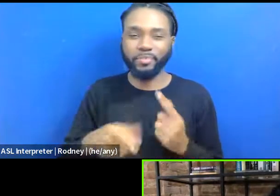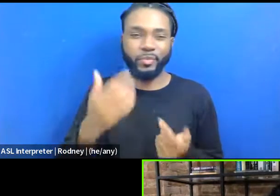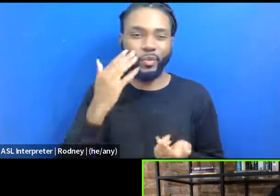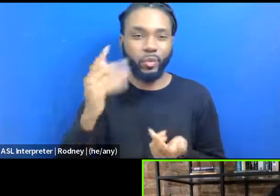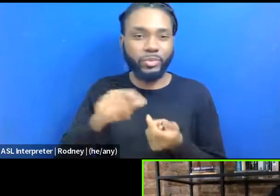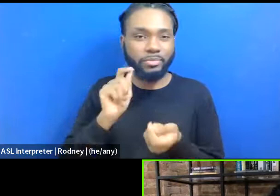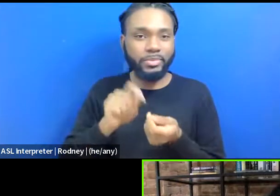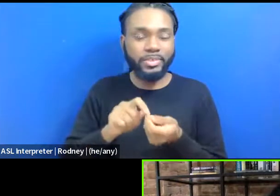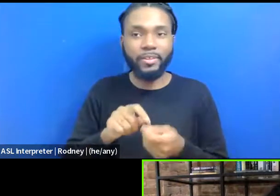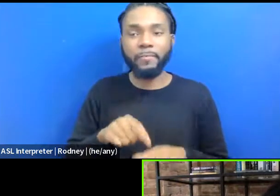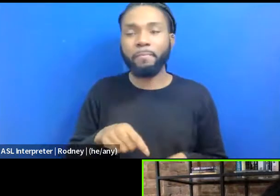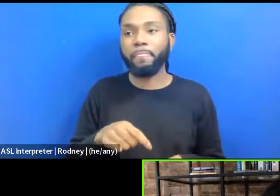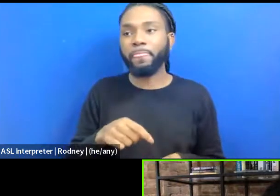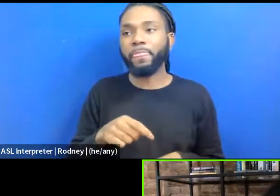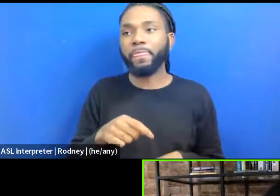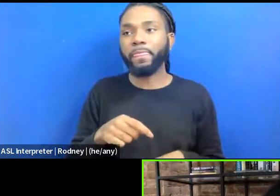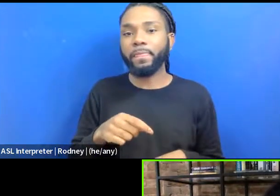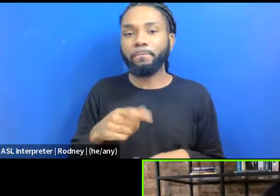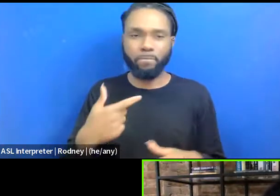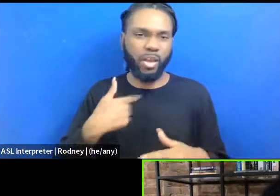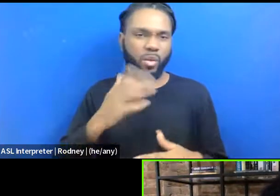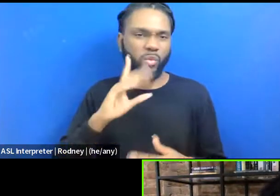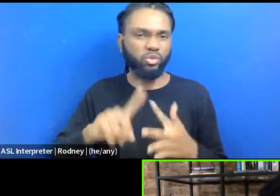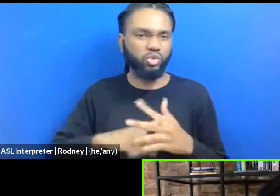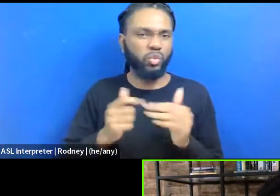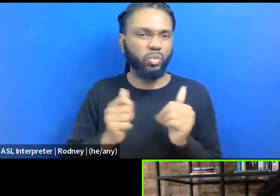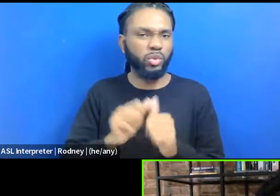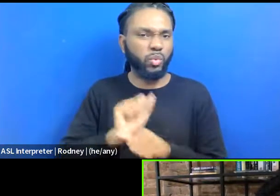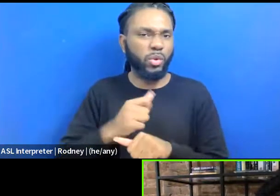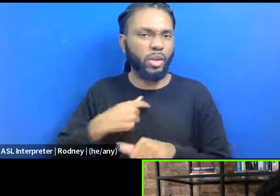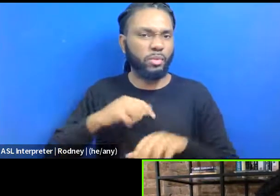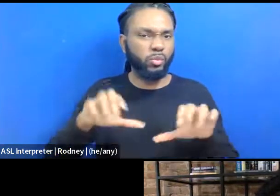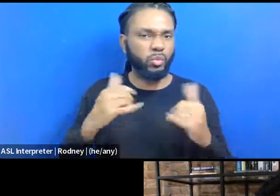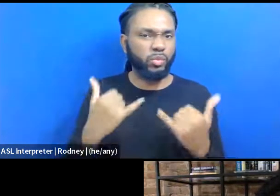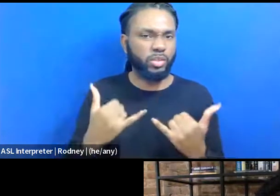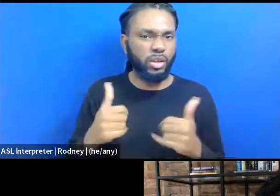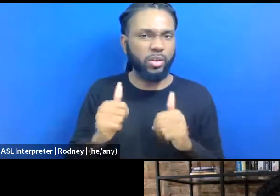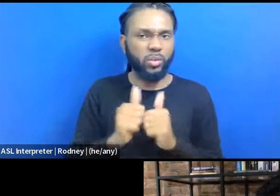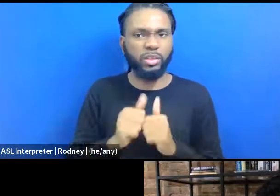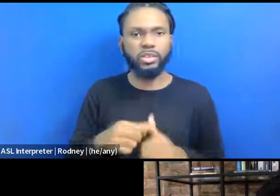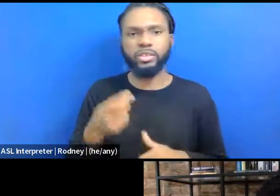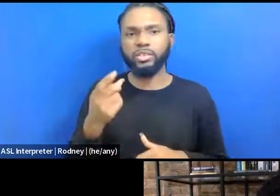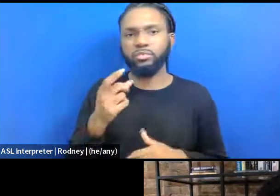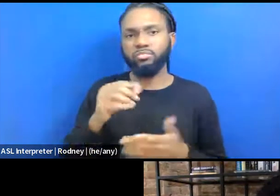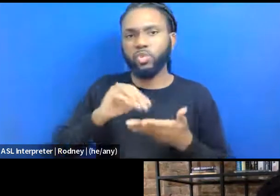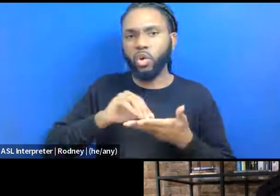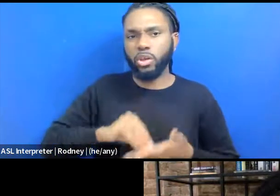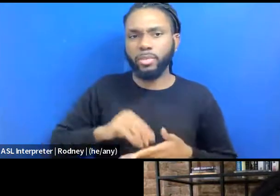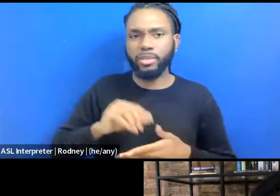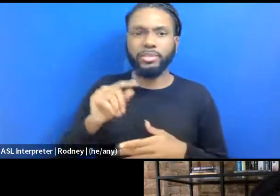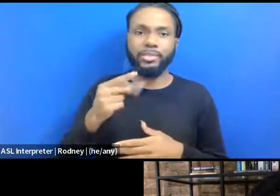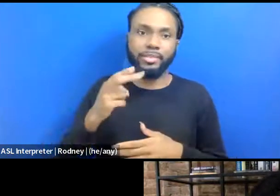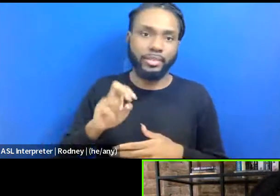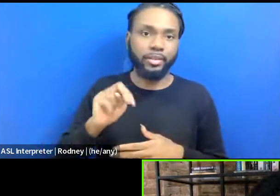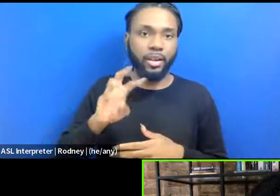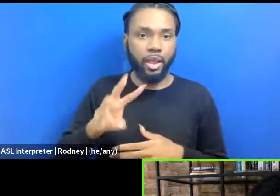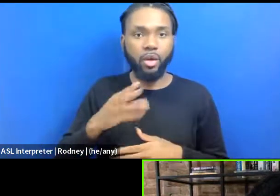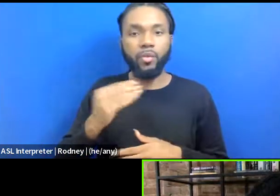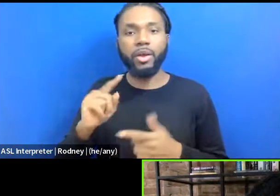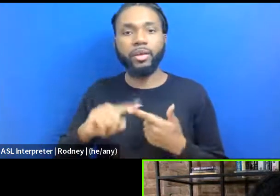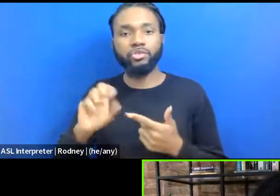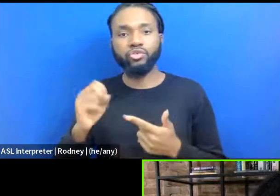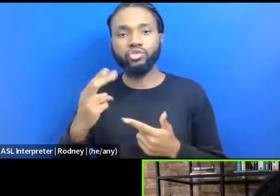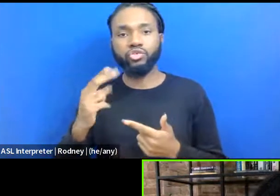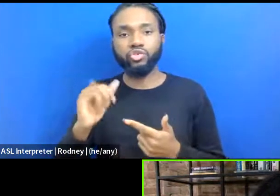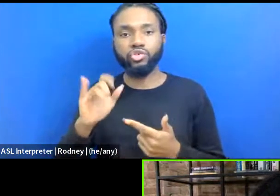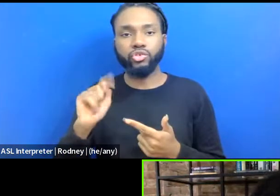specifically, well, I'll start with the work that I'm doing now with Documenting the Now and Shift Collective. So